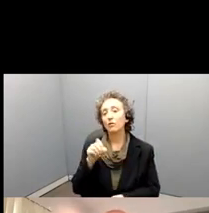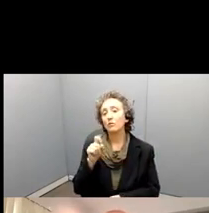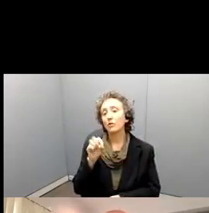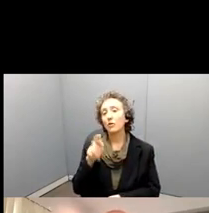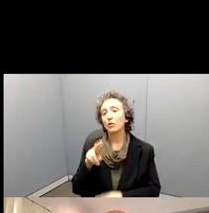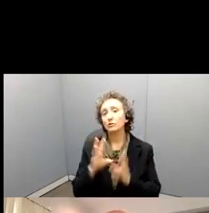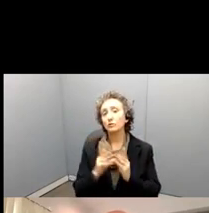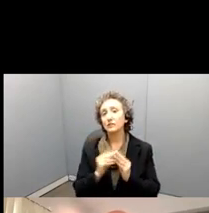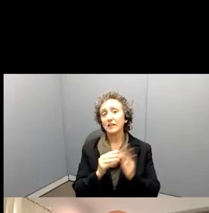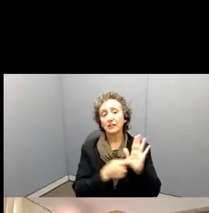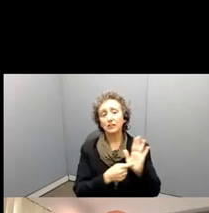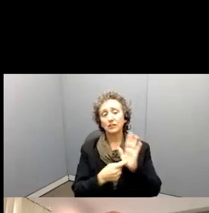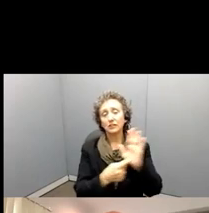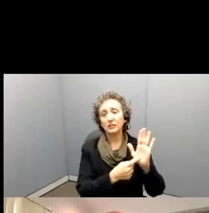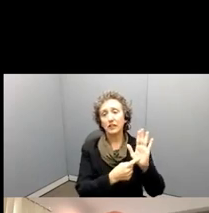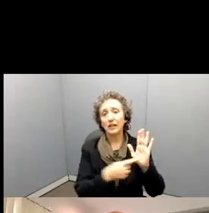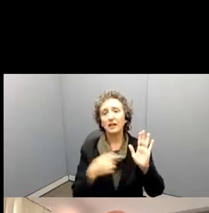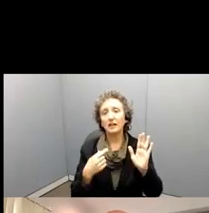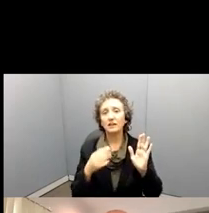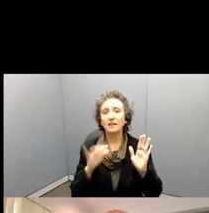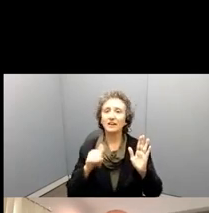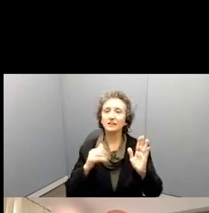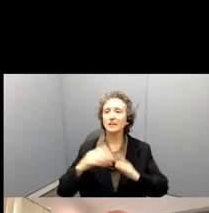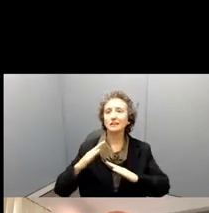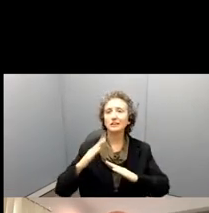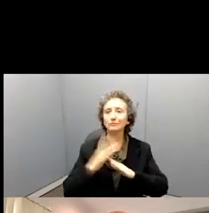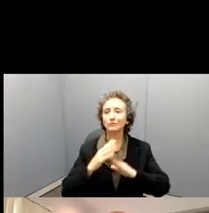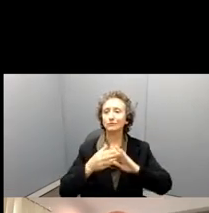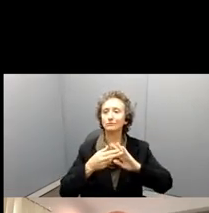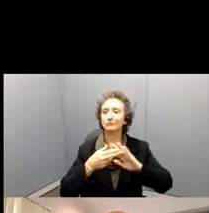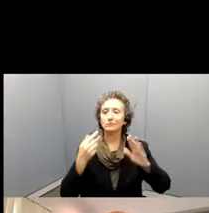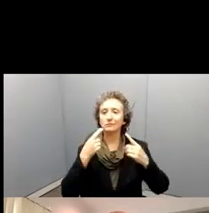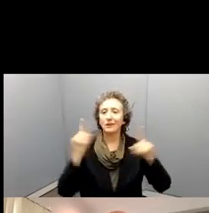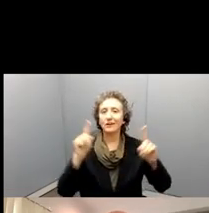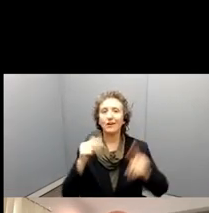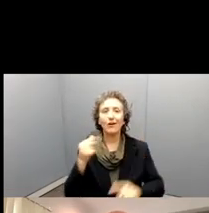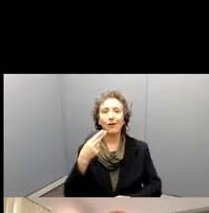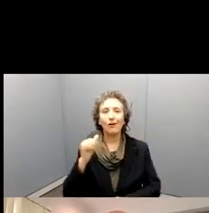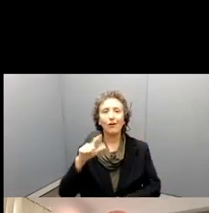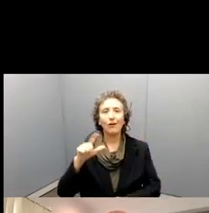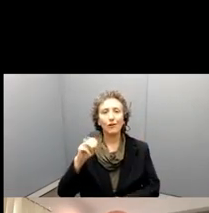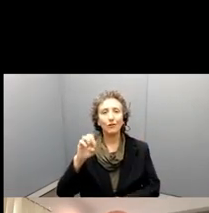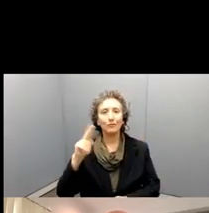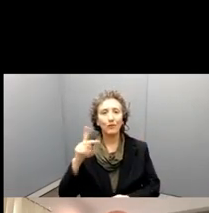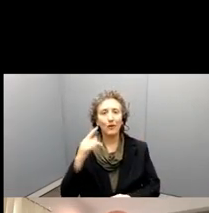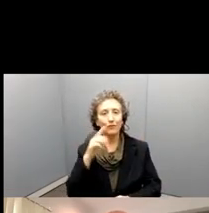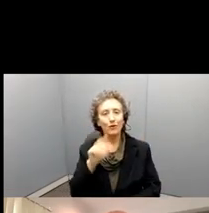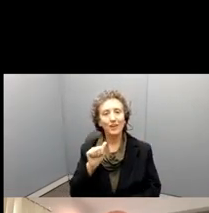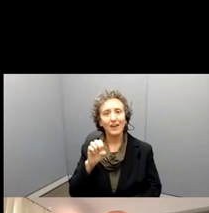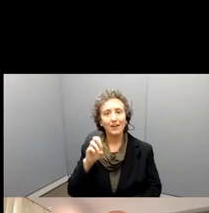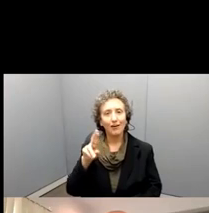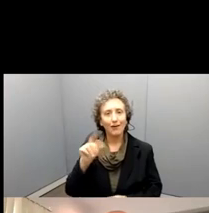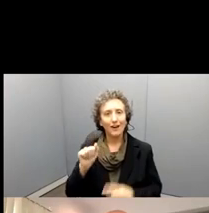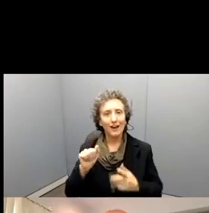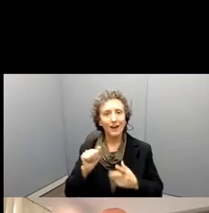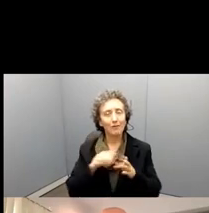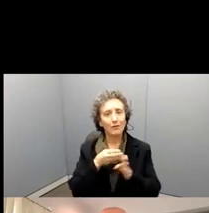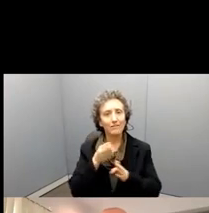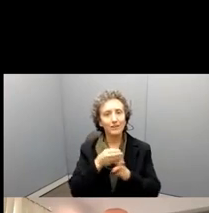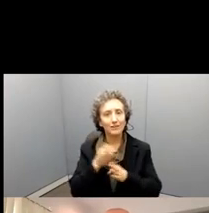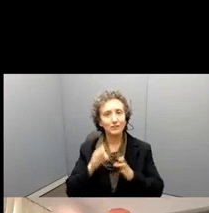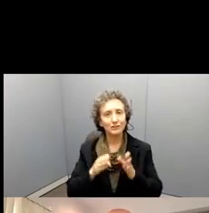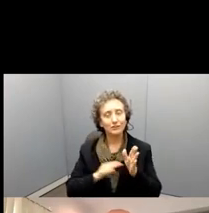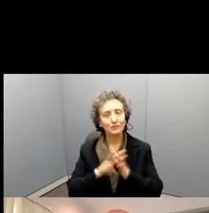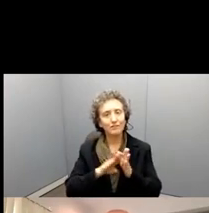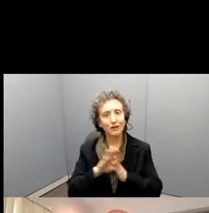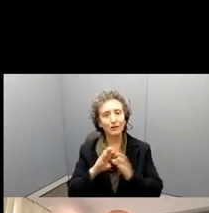of it's the, as I'll say, the hallmark of the AERA professional development program where you are, you will have an opportunity